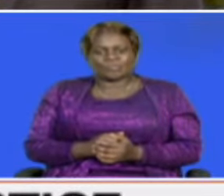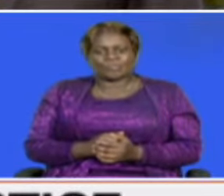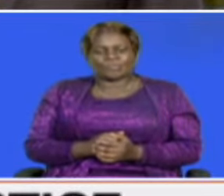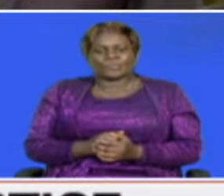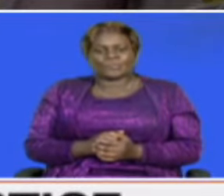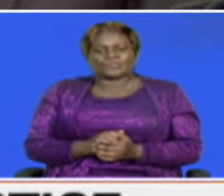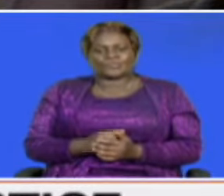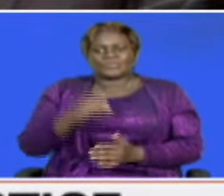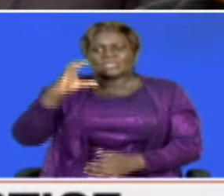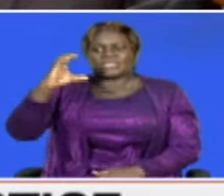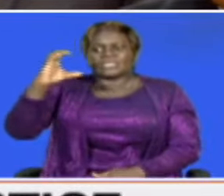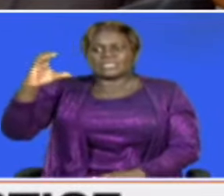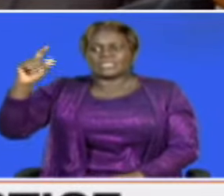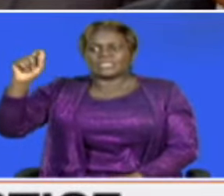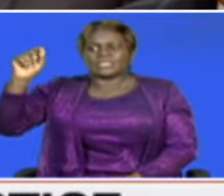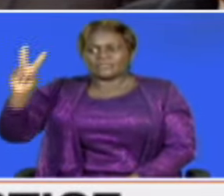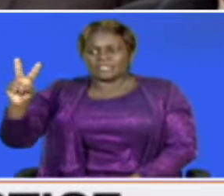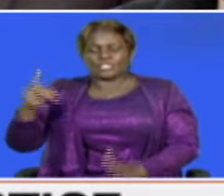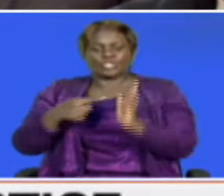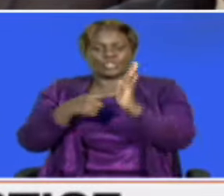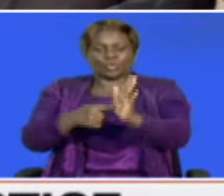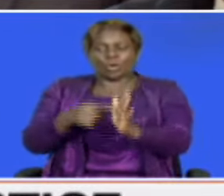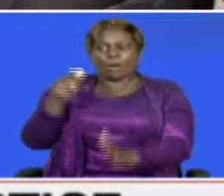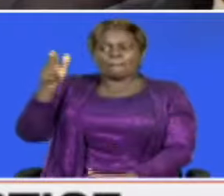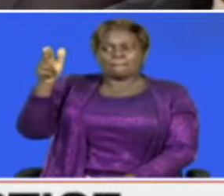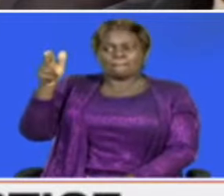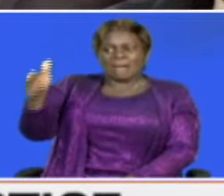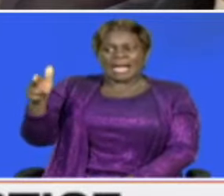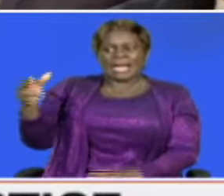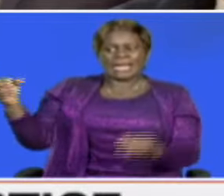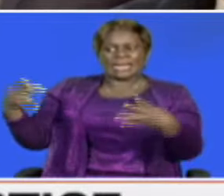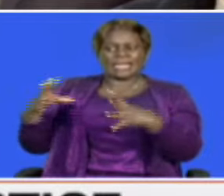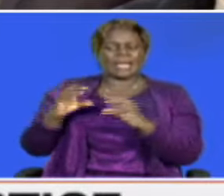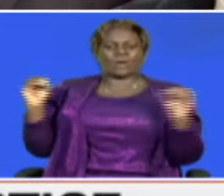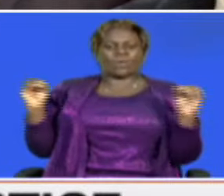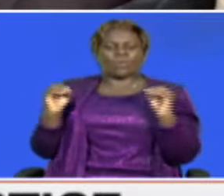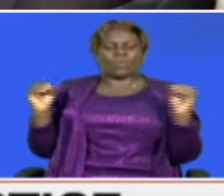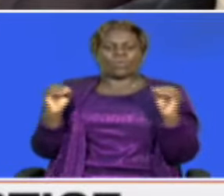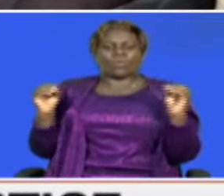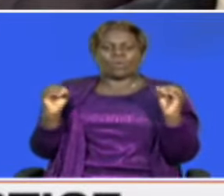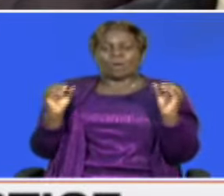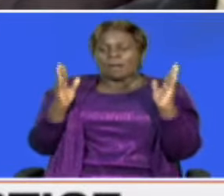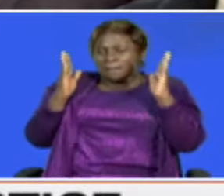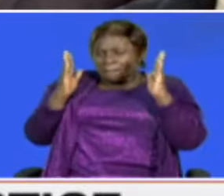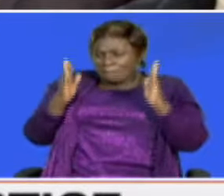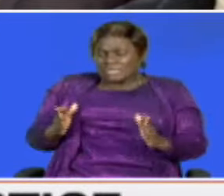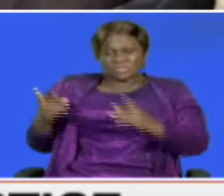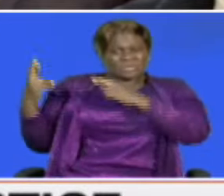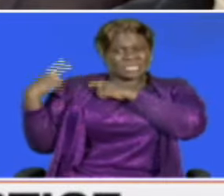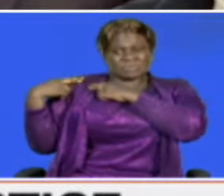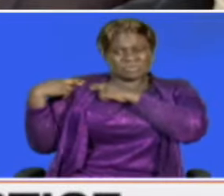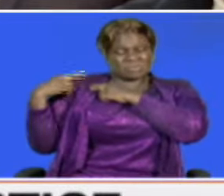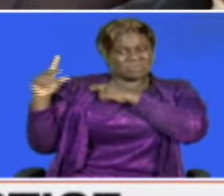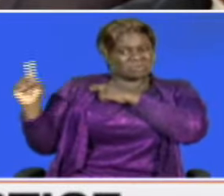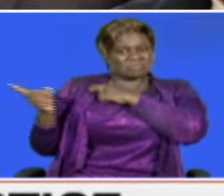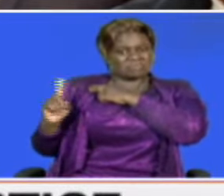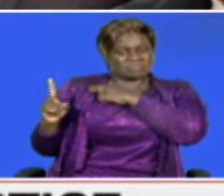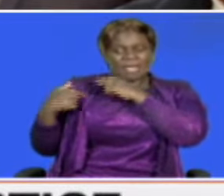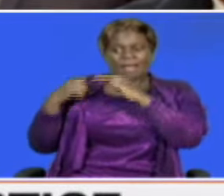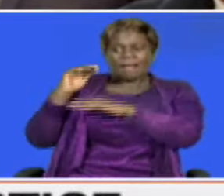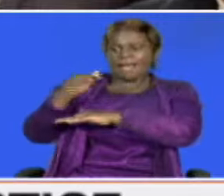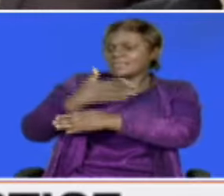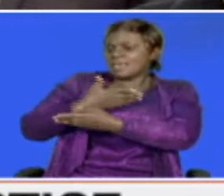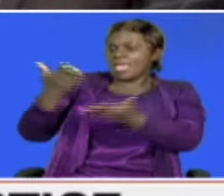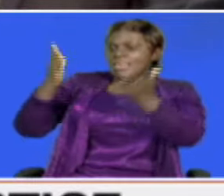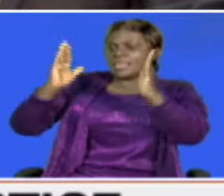The CCTV footage showing the shooting does not clearly identify the person who pulled the trigger. I call upon